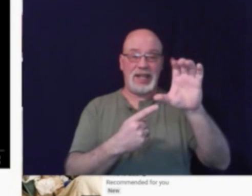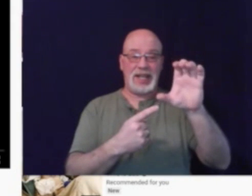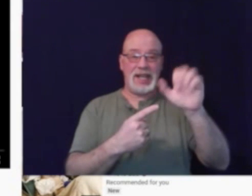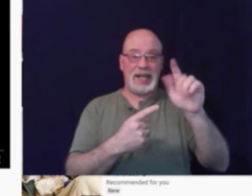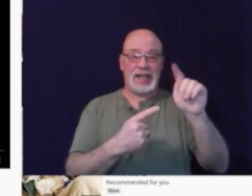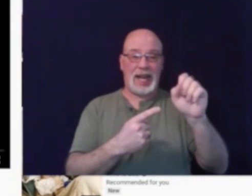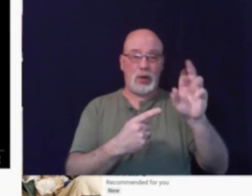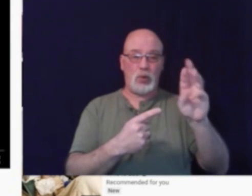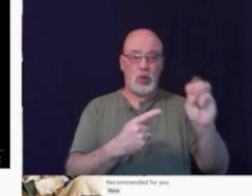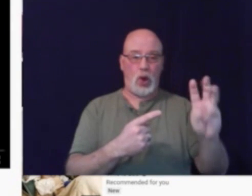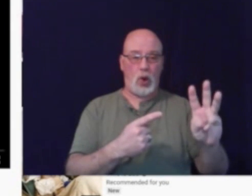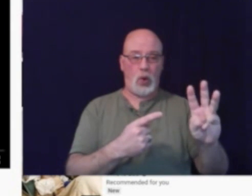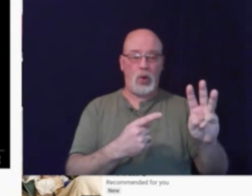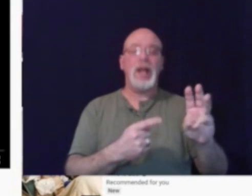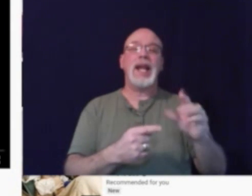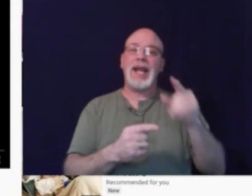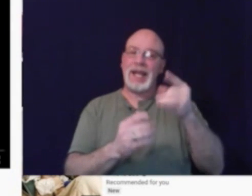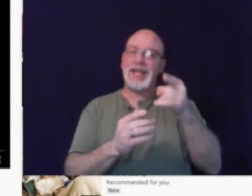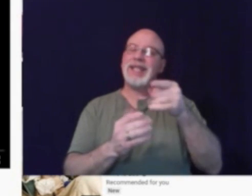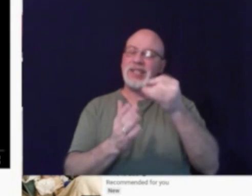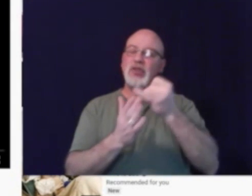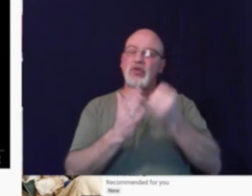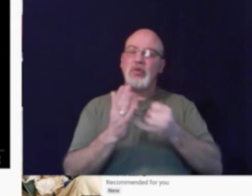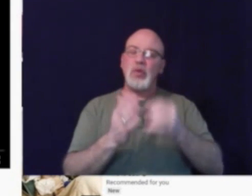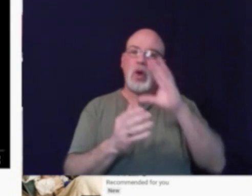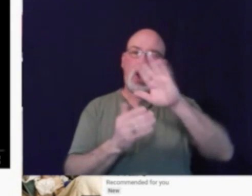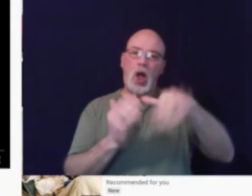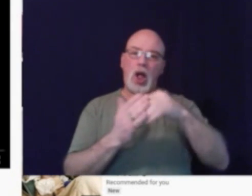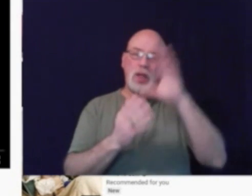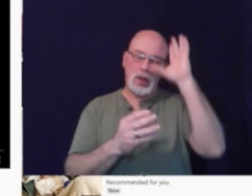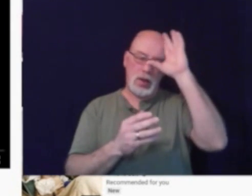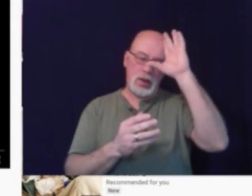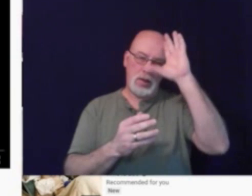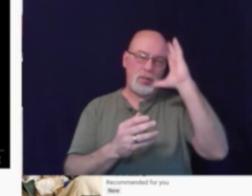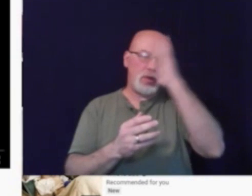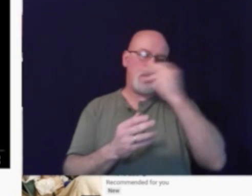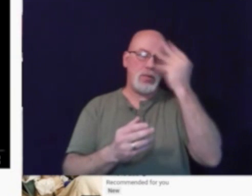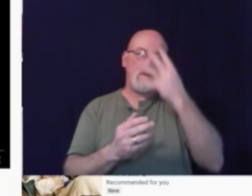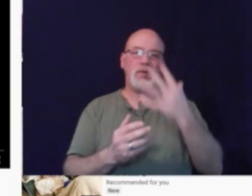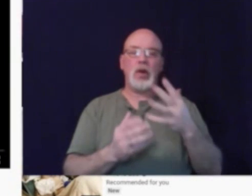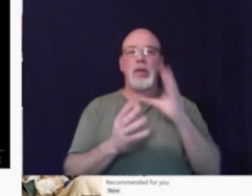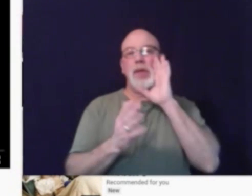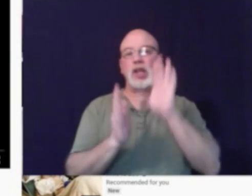the beautiful pictures. Let's see what happens in the story.